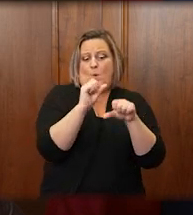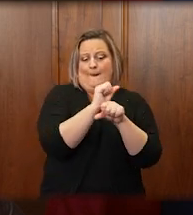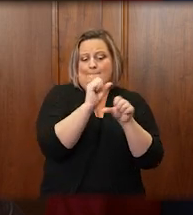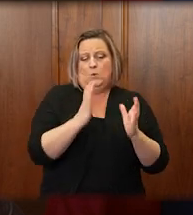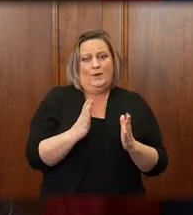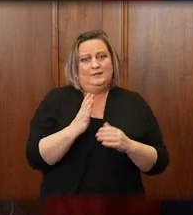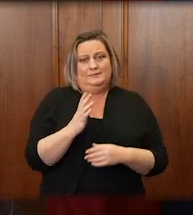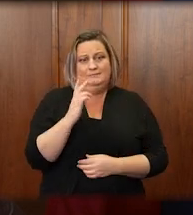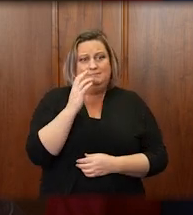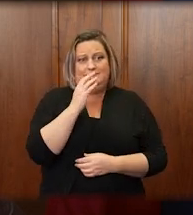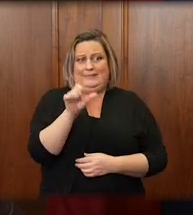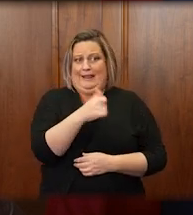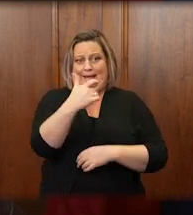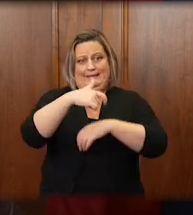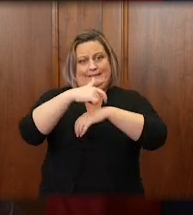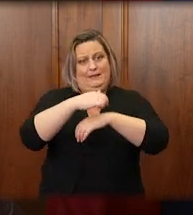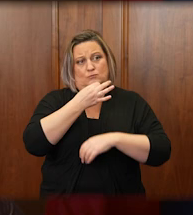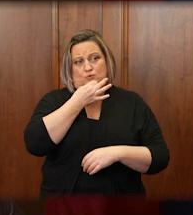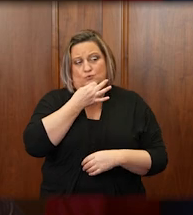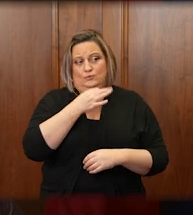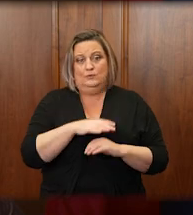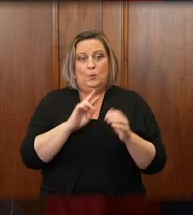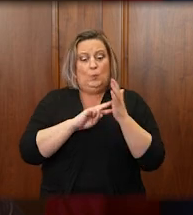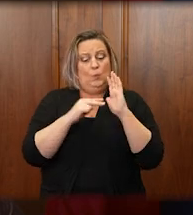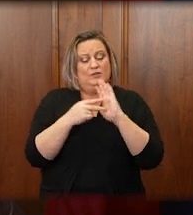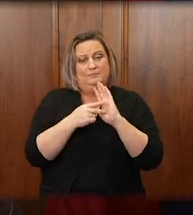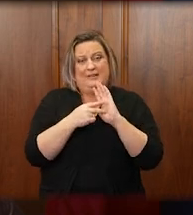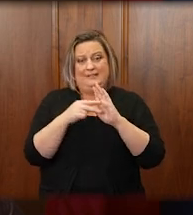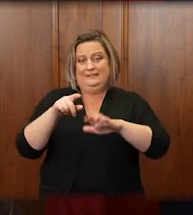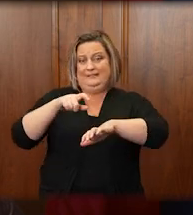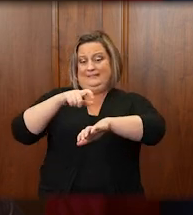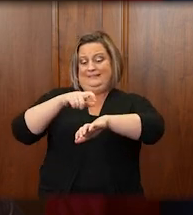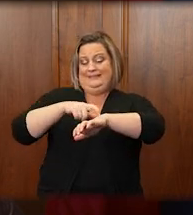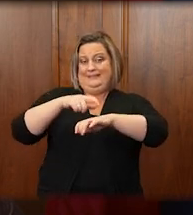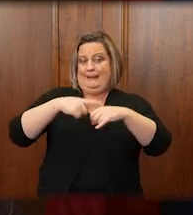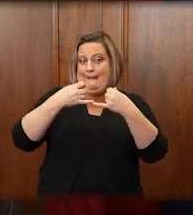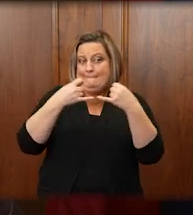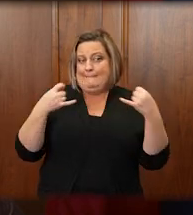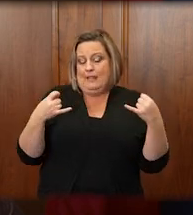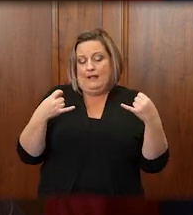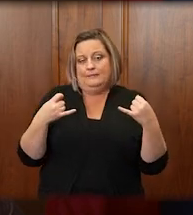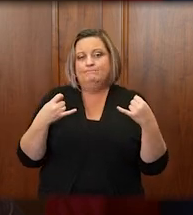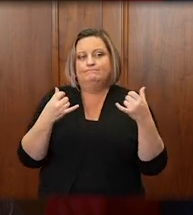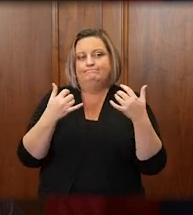foreseeable future. therefore, the timetable will at best be what is currently projected.